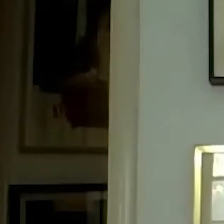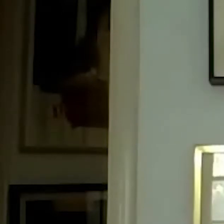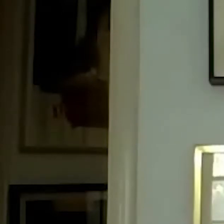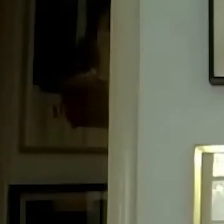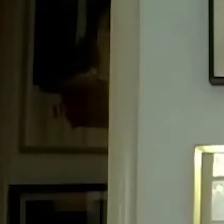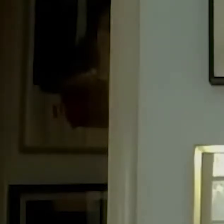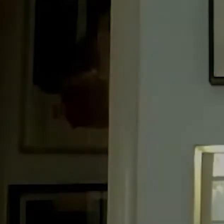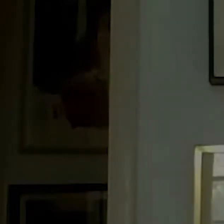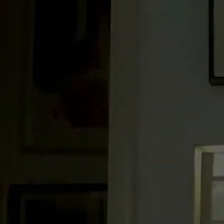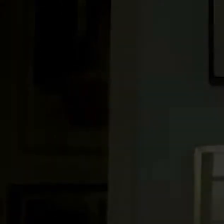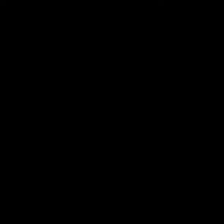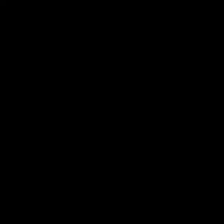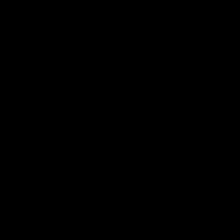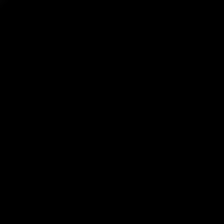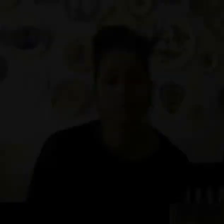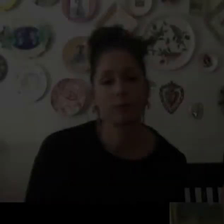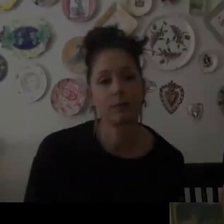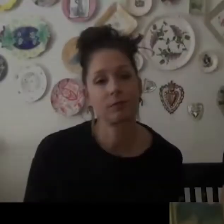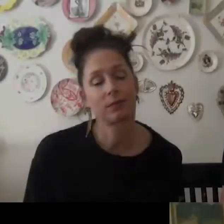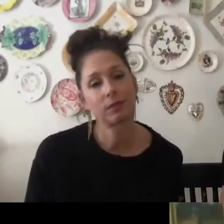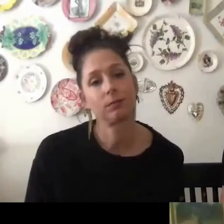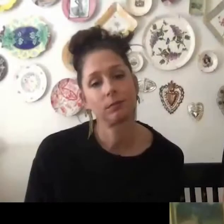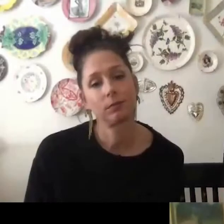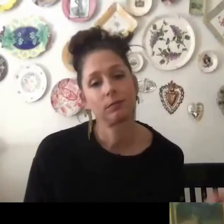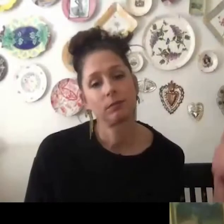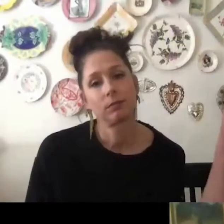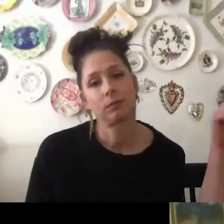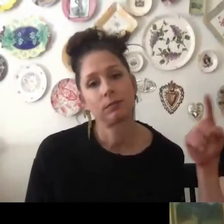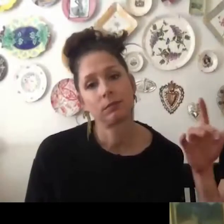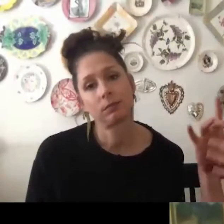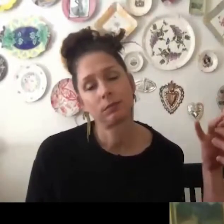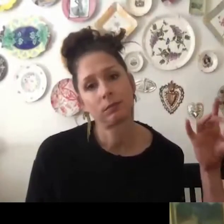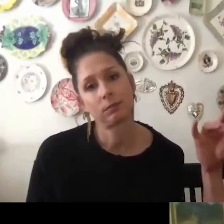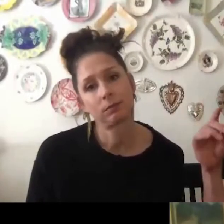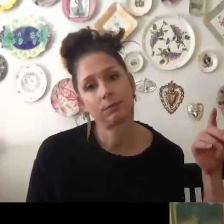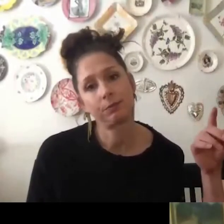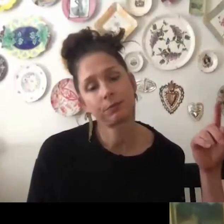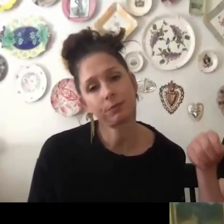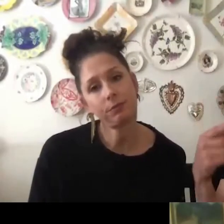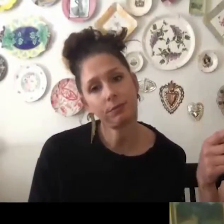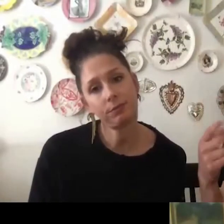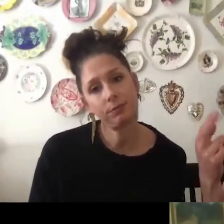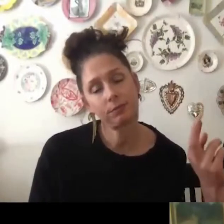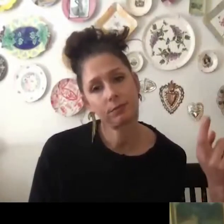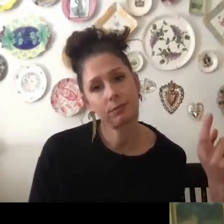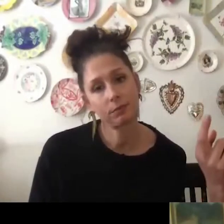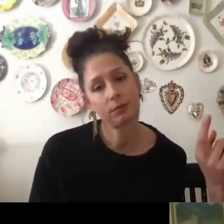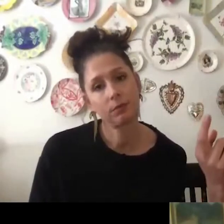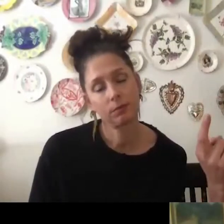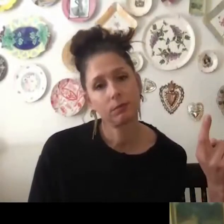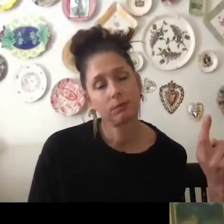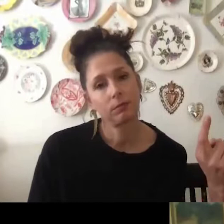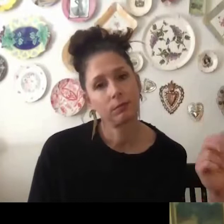listen in. Can you talk a little bit about how This Close got made, how it